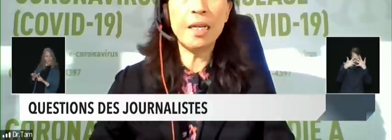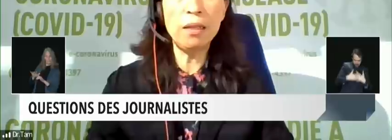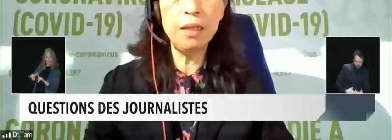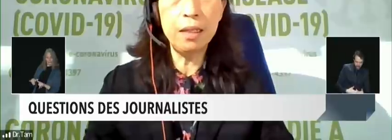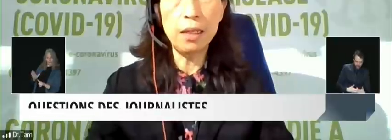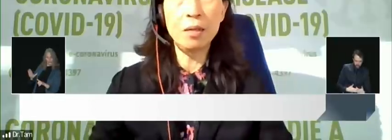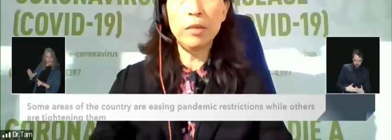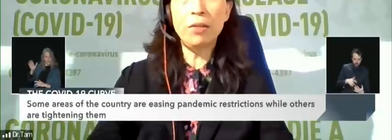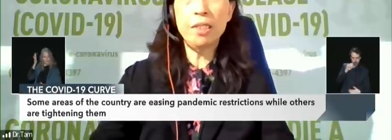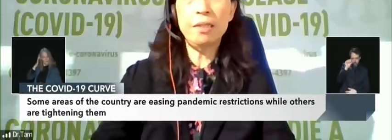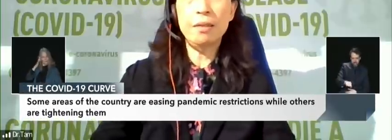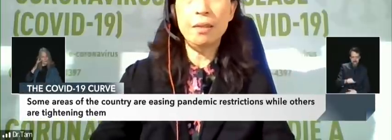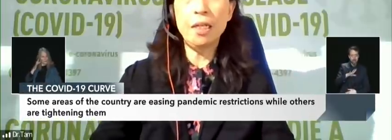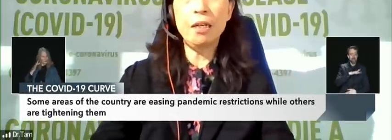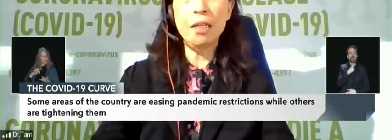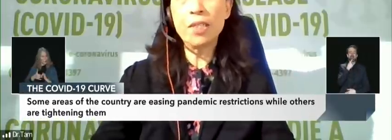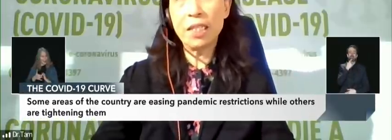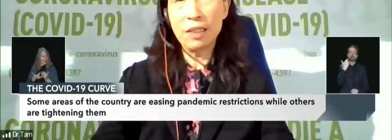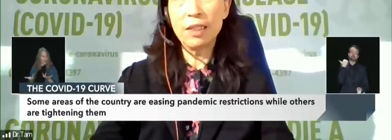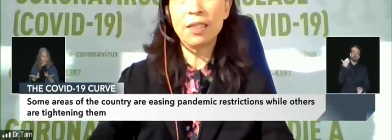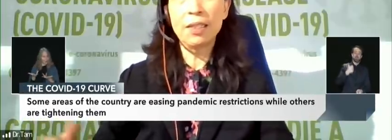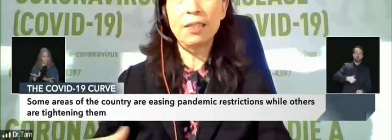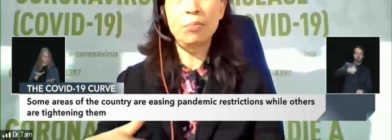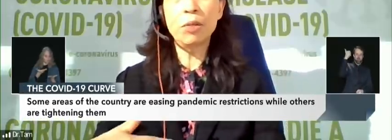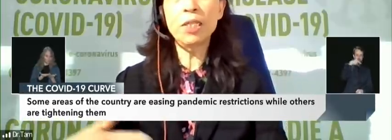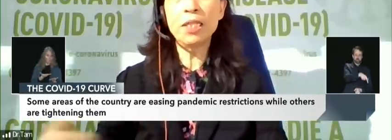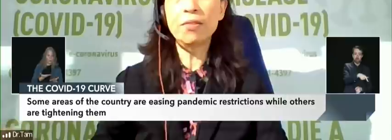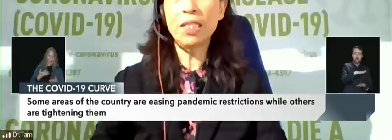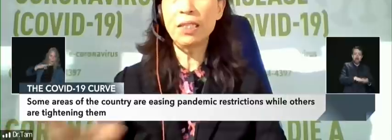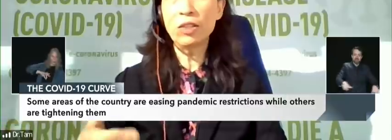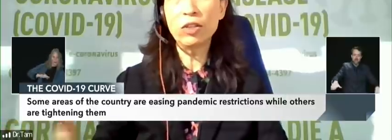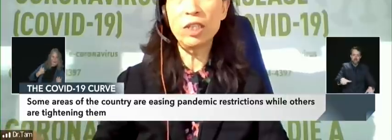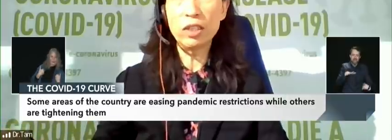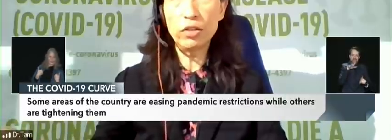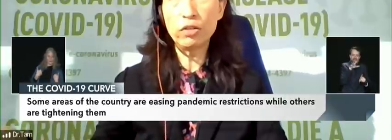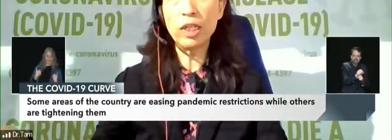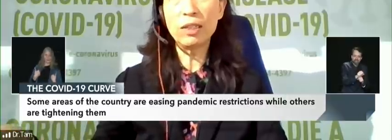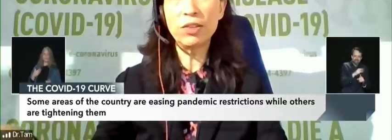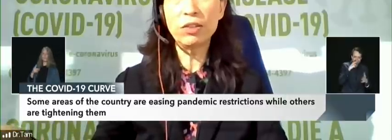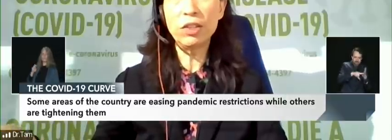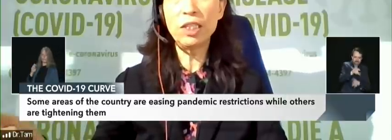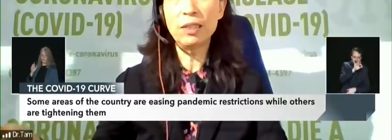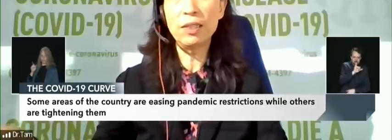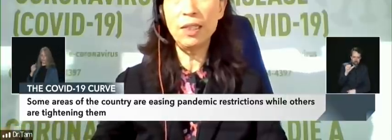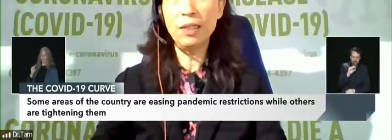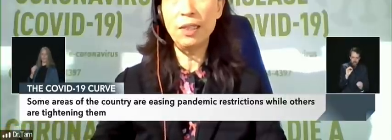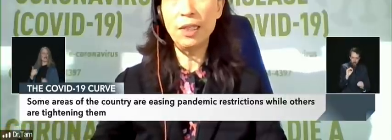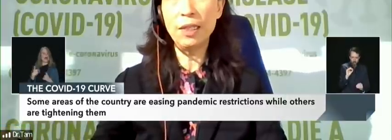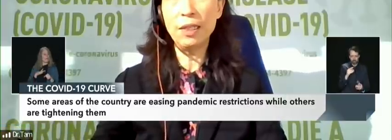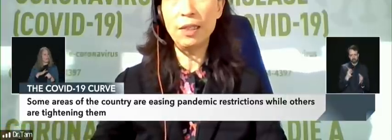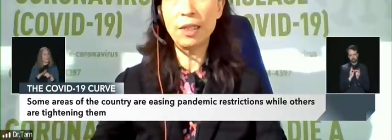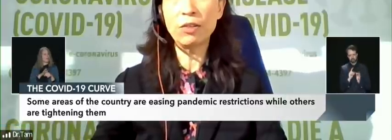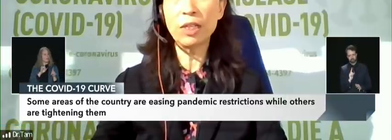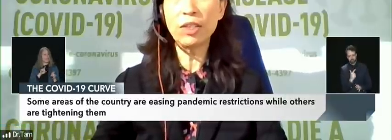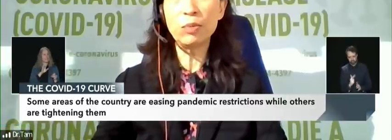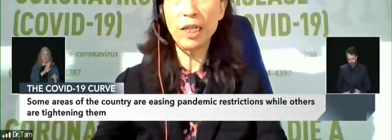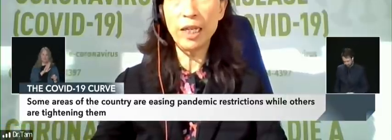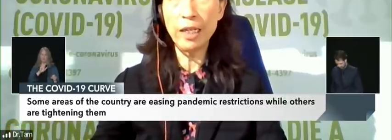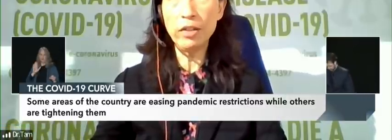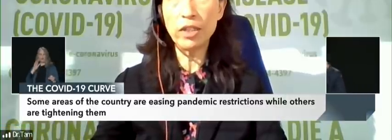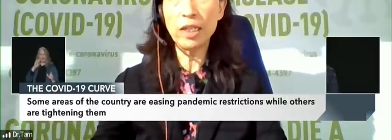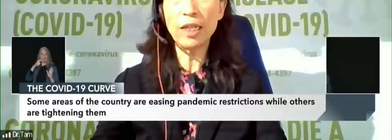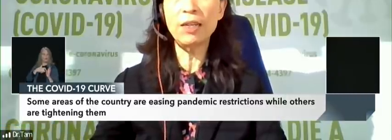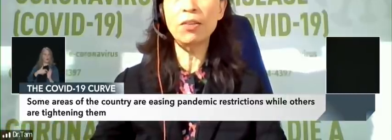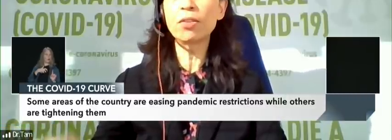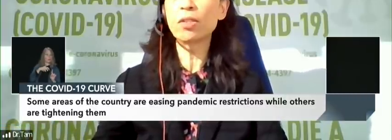I think there is a lot of testing and there's probably enough testing to look at those trends so you can see the disaggregation